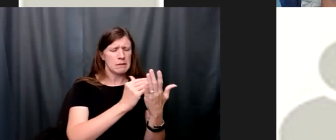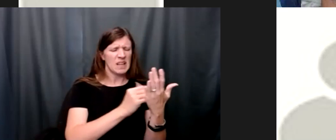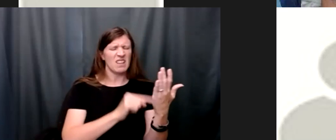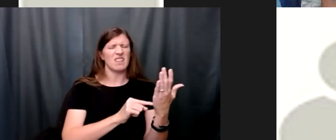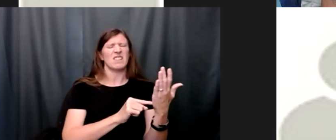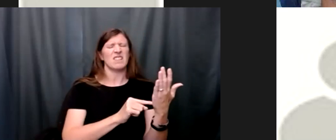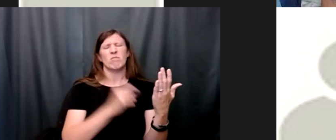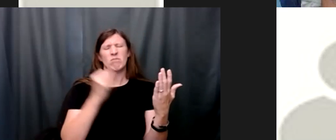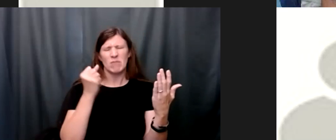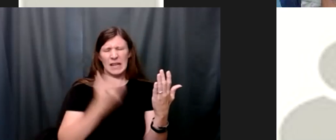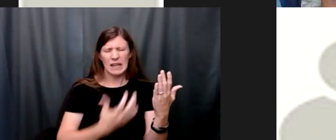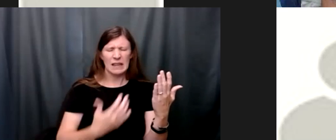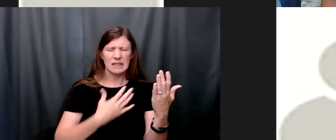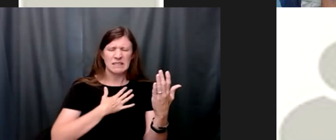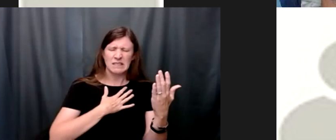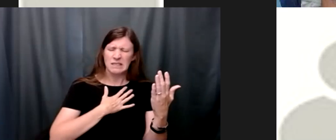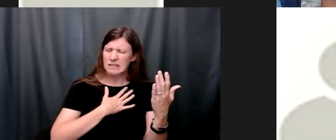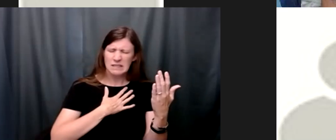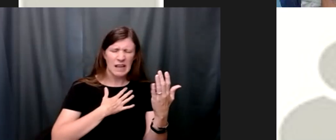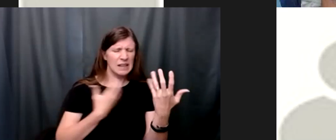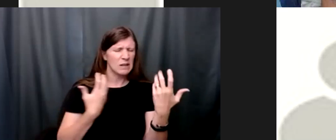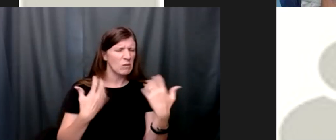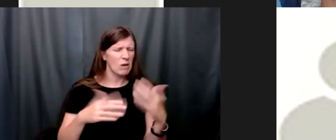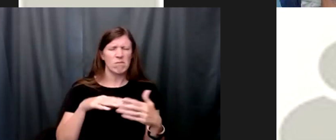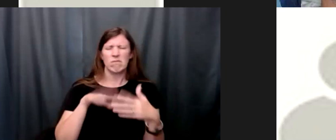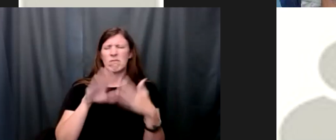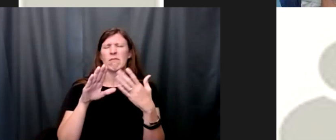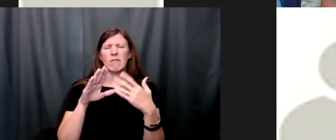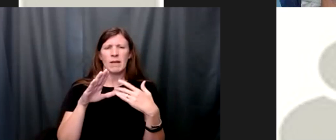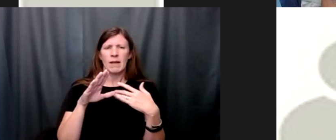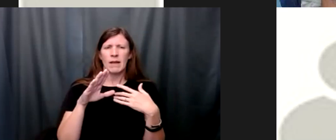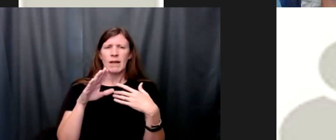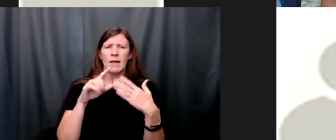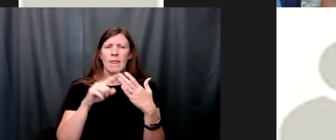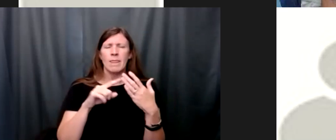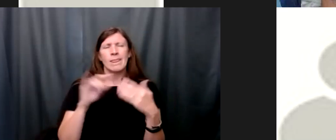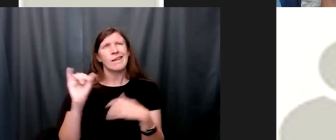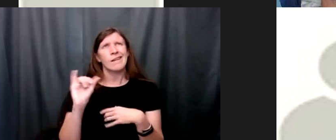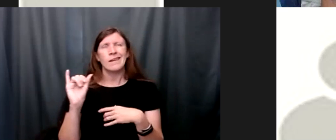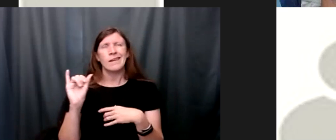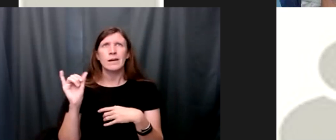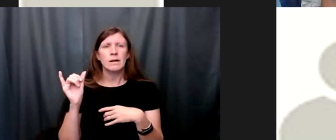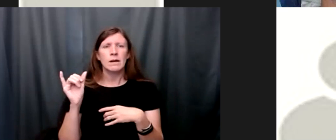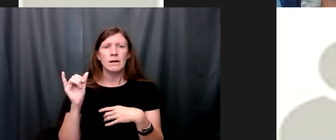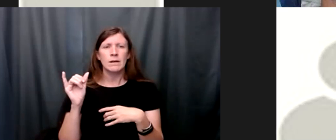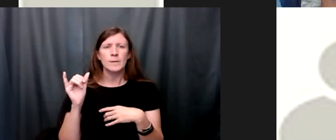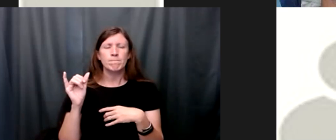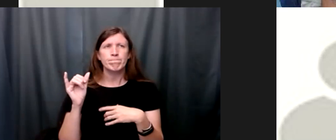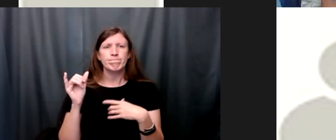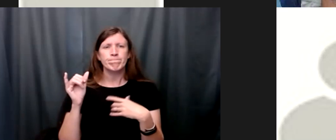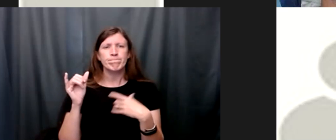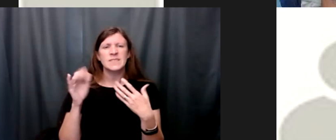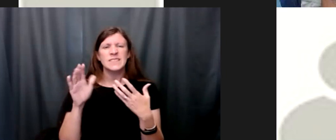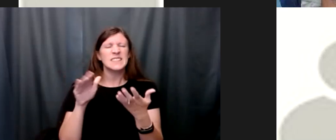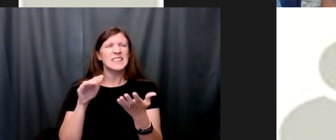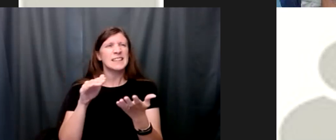that you know i just really didn't want to tackle and it was uh things on my inventory that you know centered around stuff